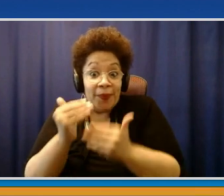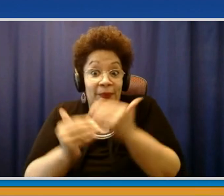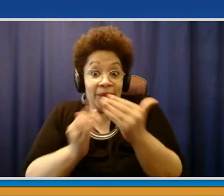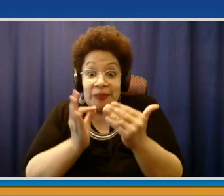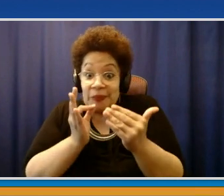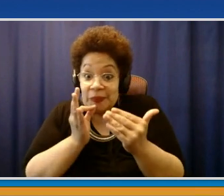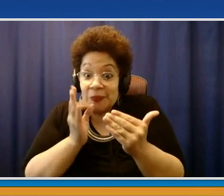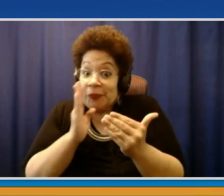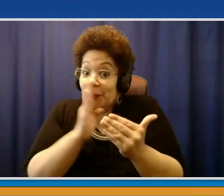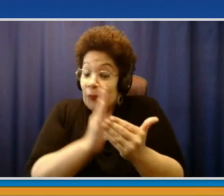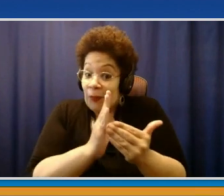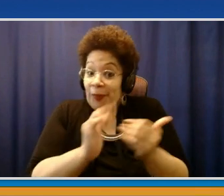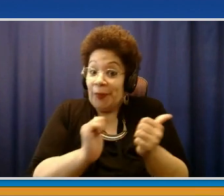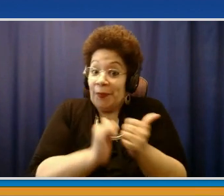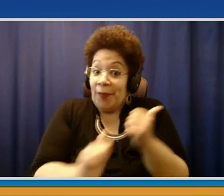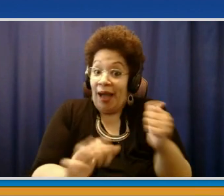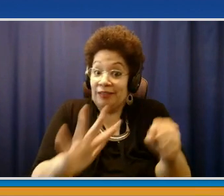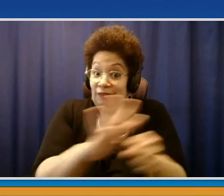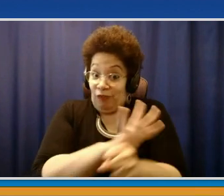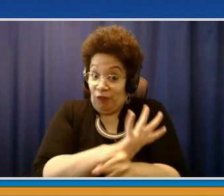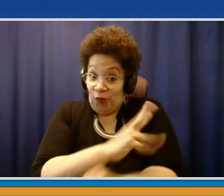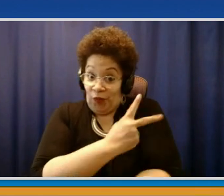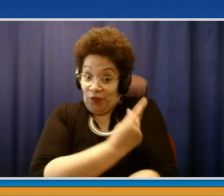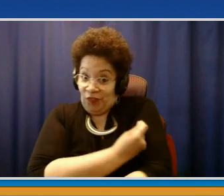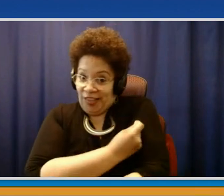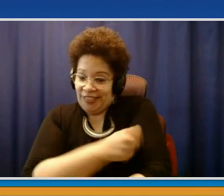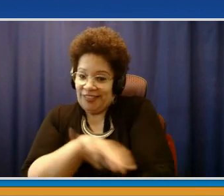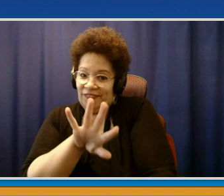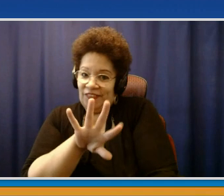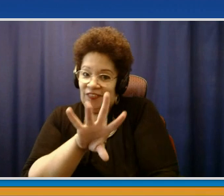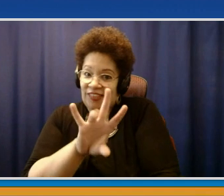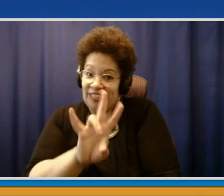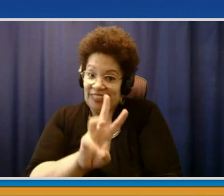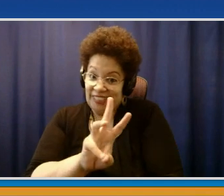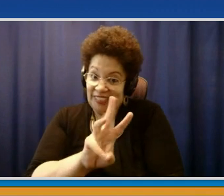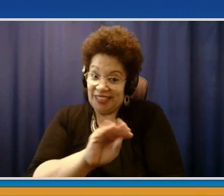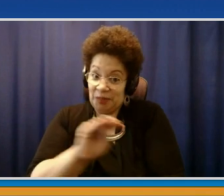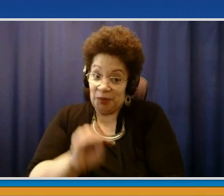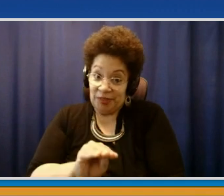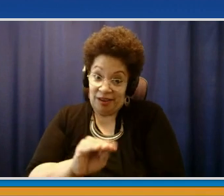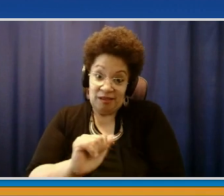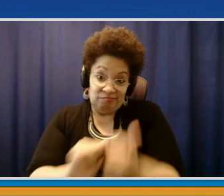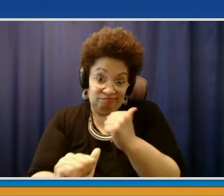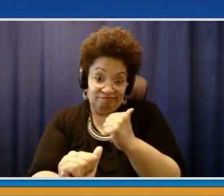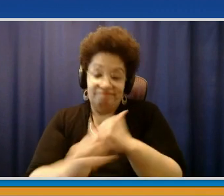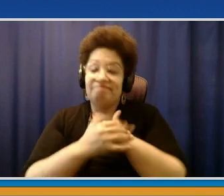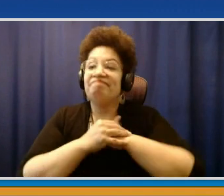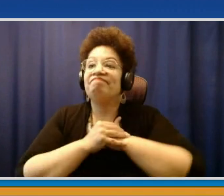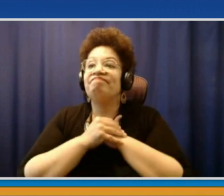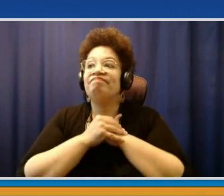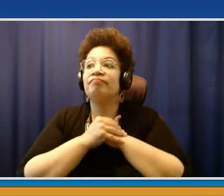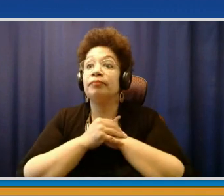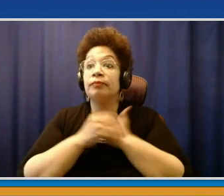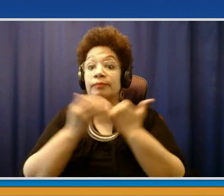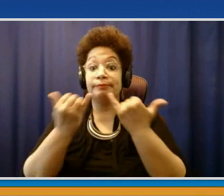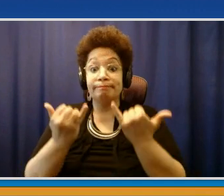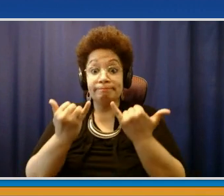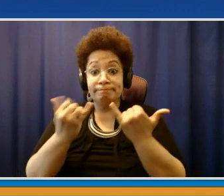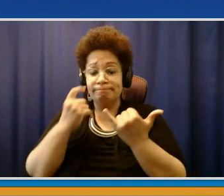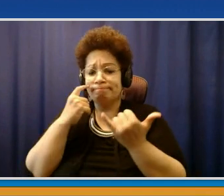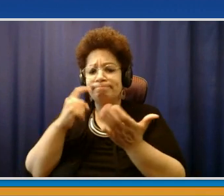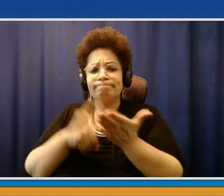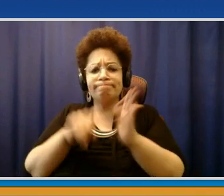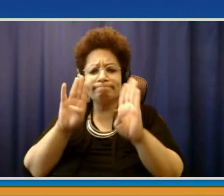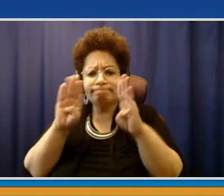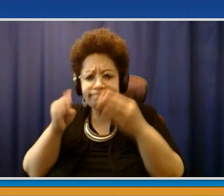dealing with additional doses of vaccine over the course of that time. When we look at the population that's 18 and over, that's the cohort of people